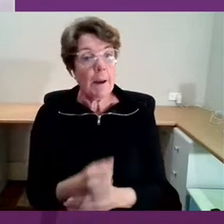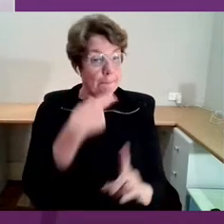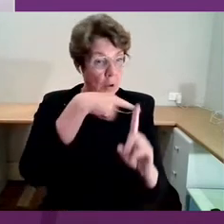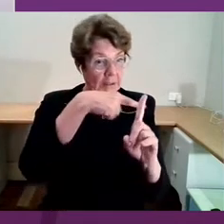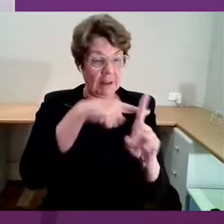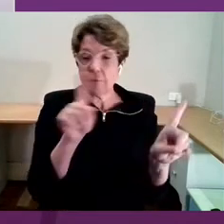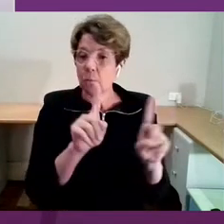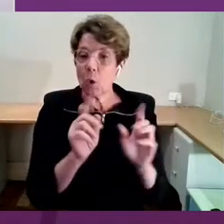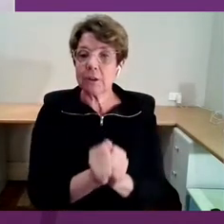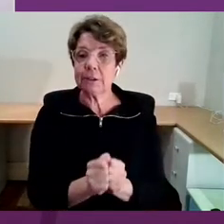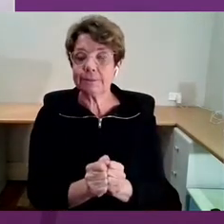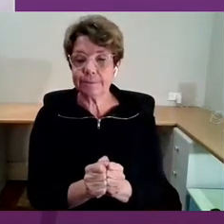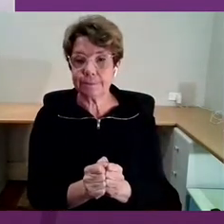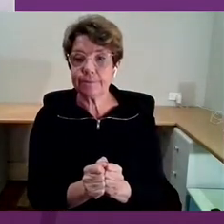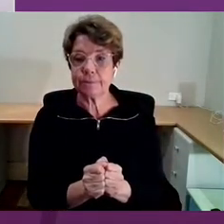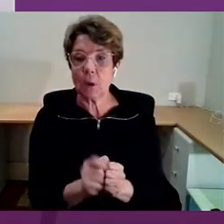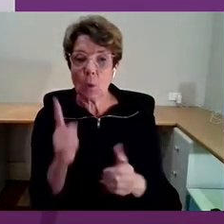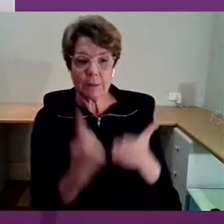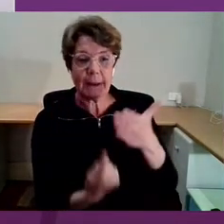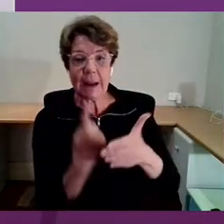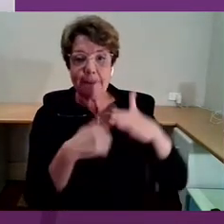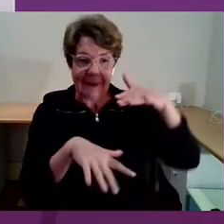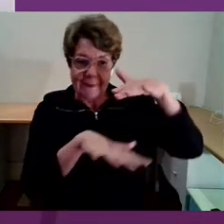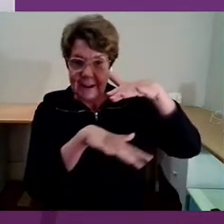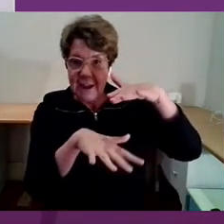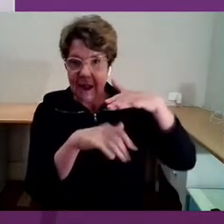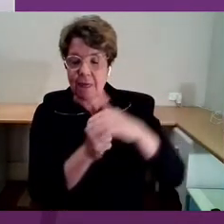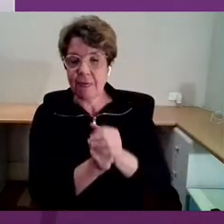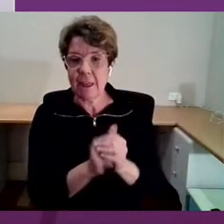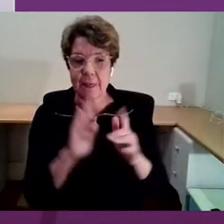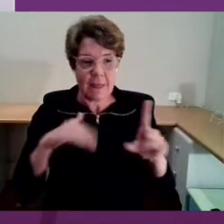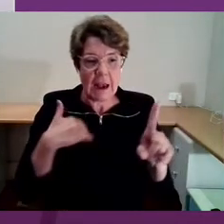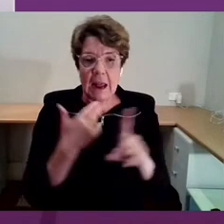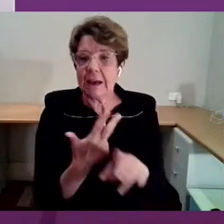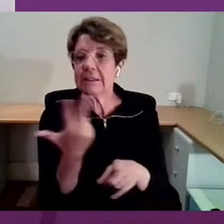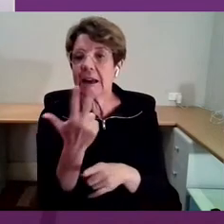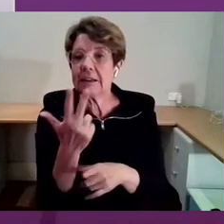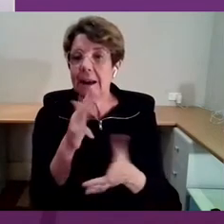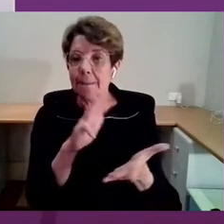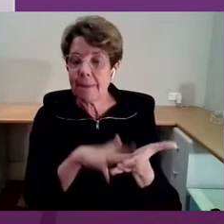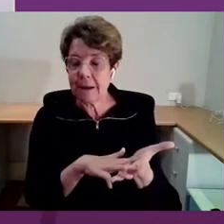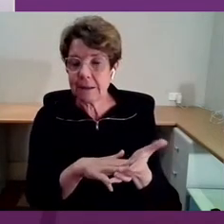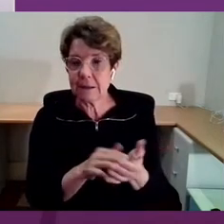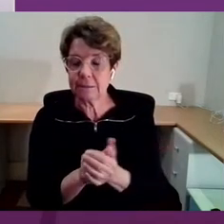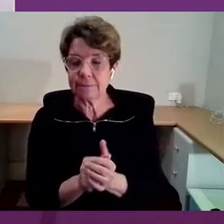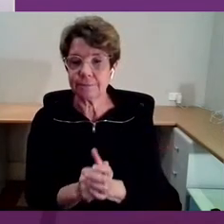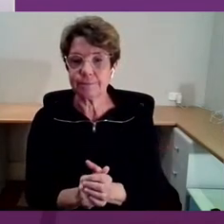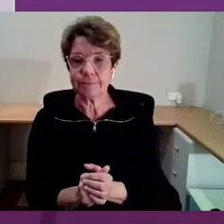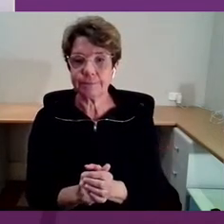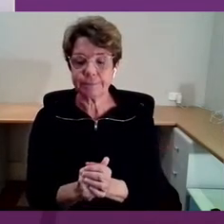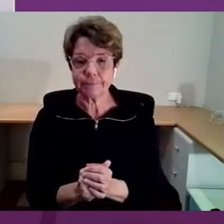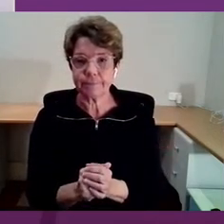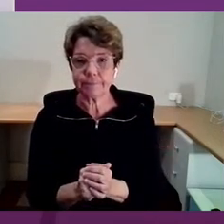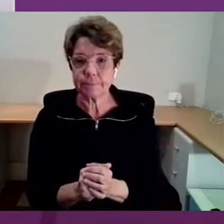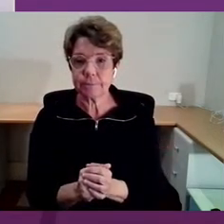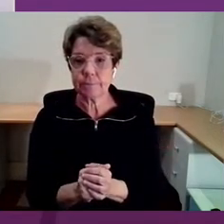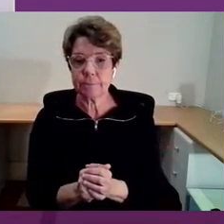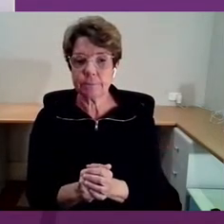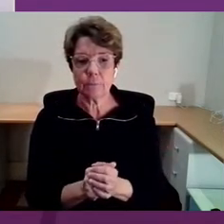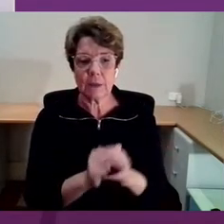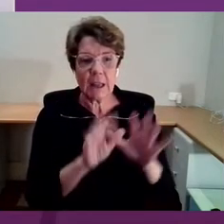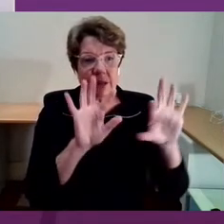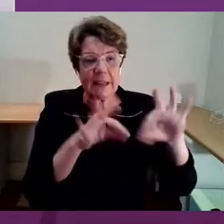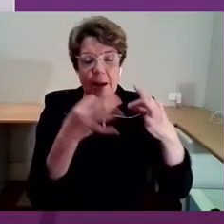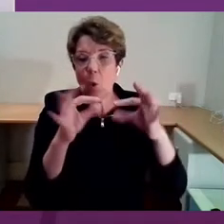been happening underneath in the last 18 months is that organisations are